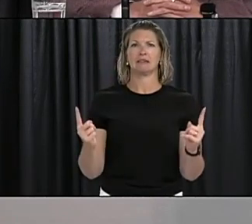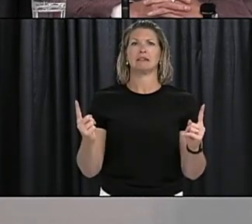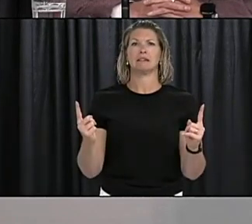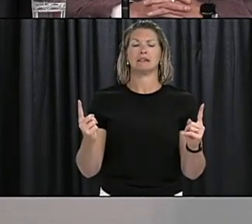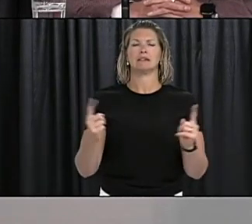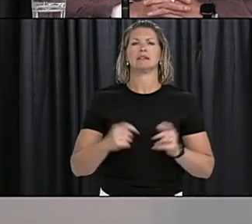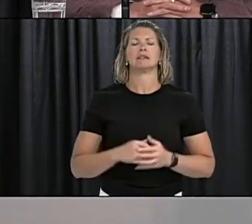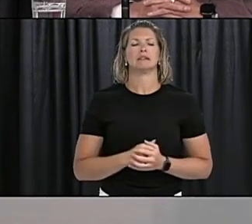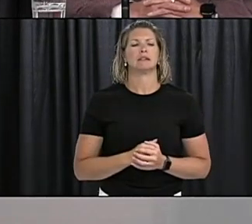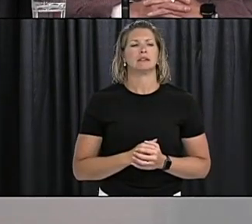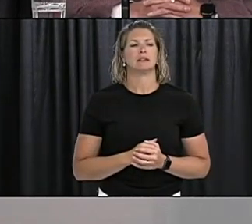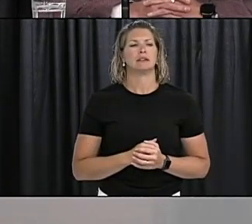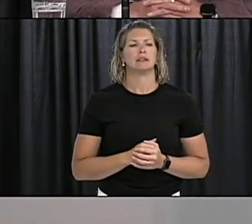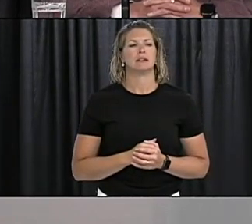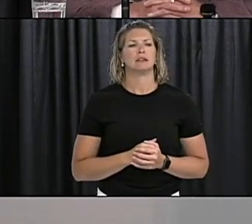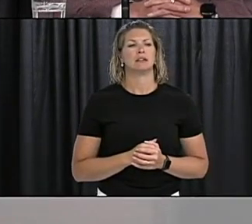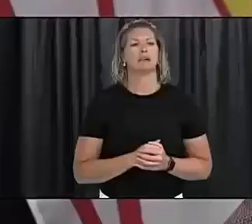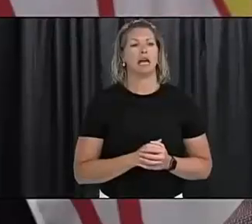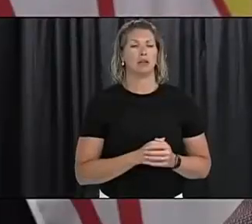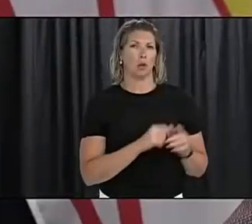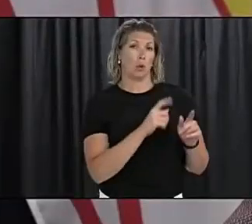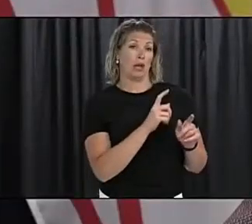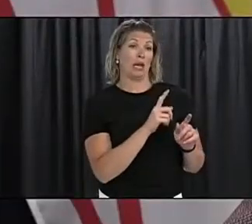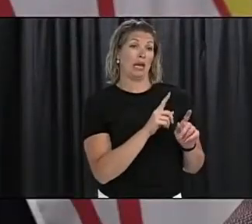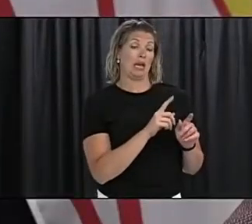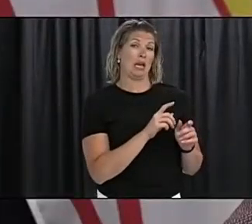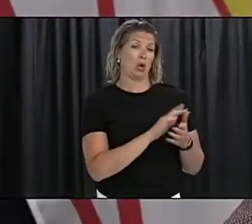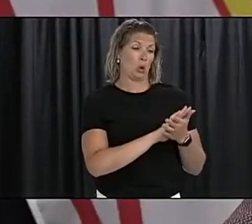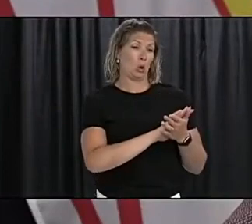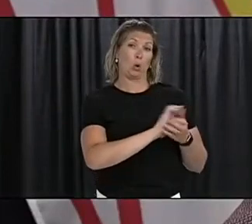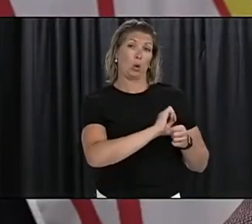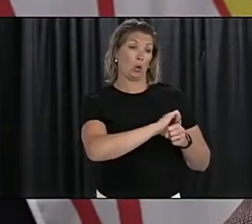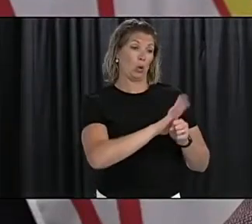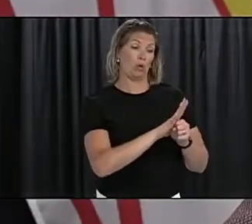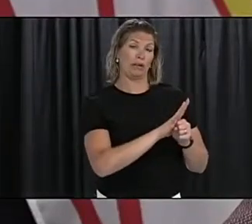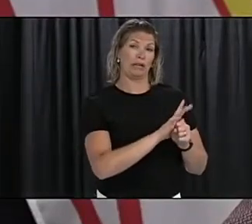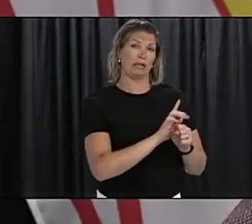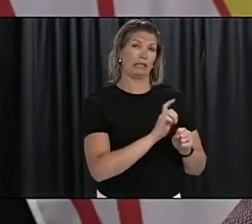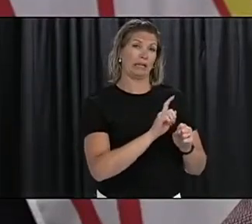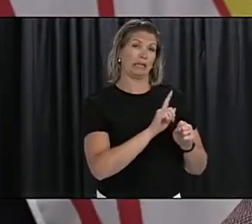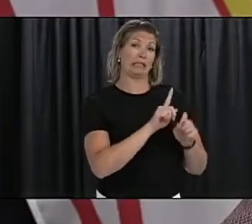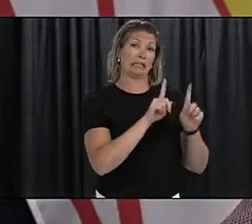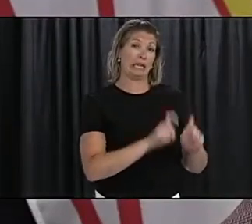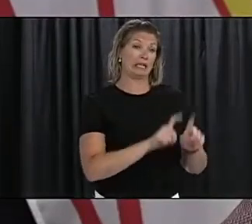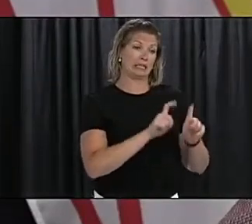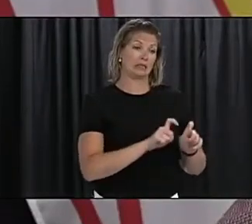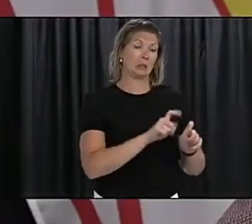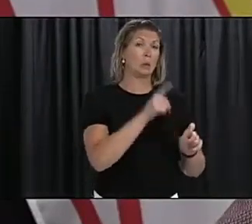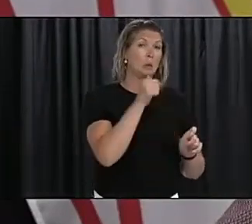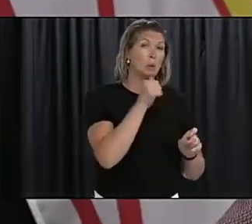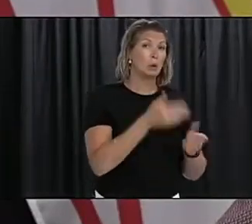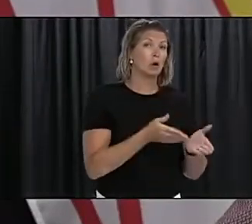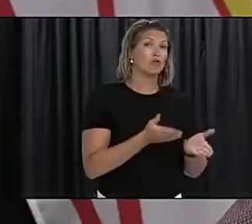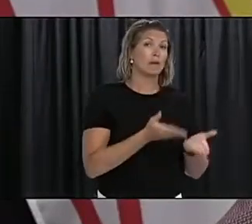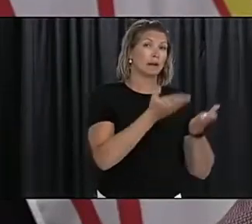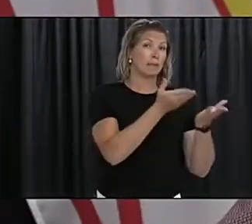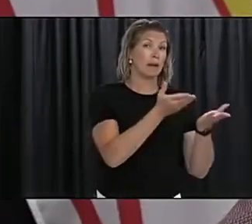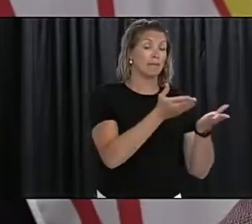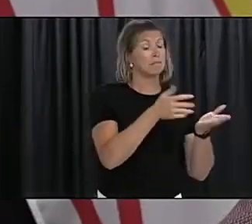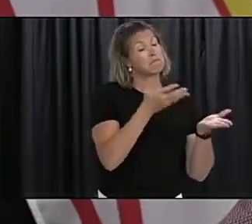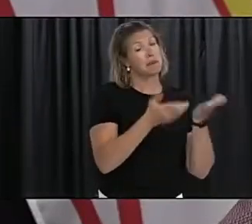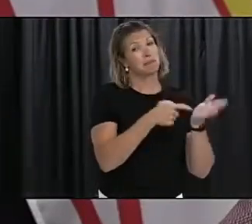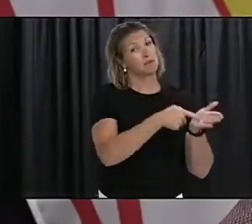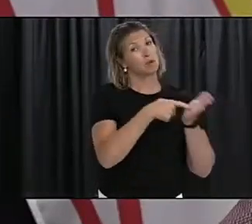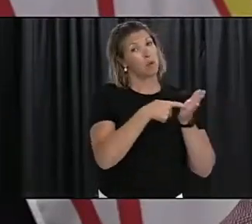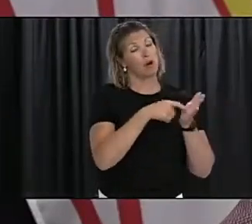something that's recommended by the various companies and we see this you know for a construction company as an example in Alberta could be